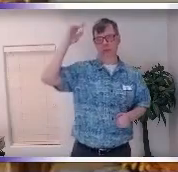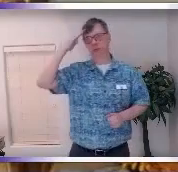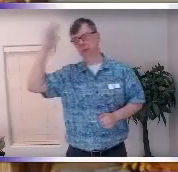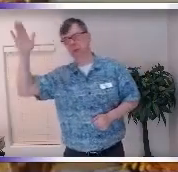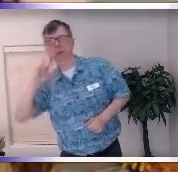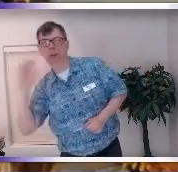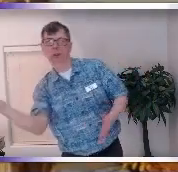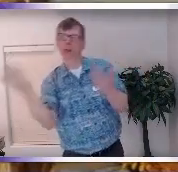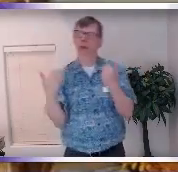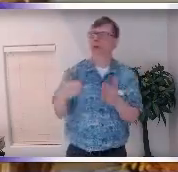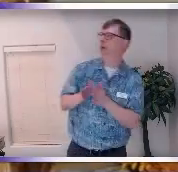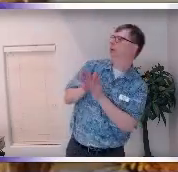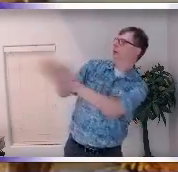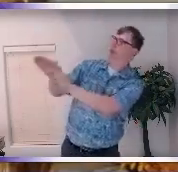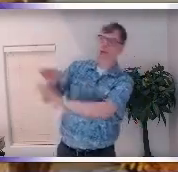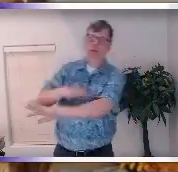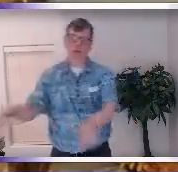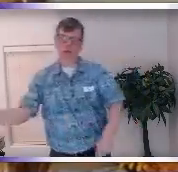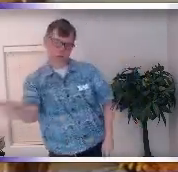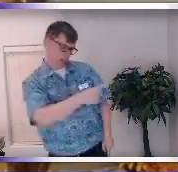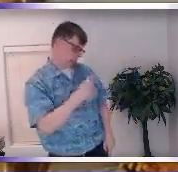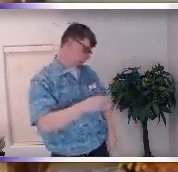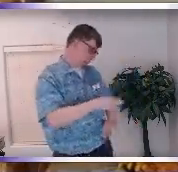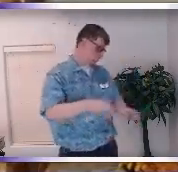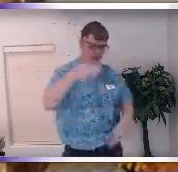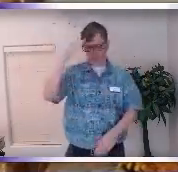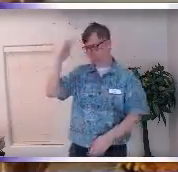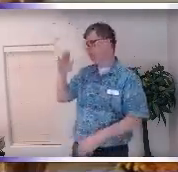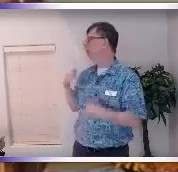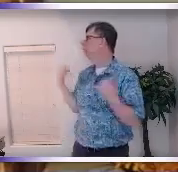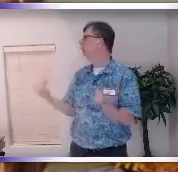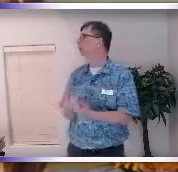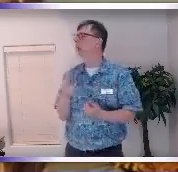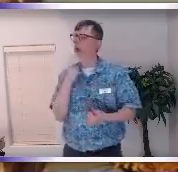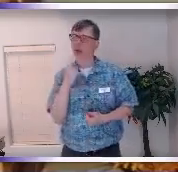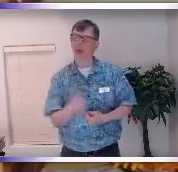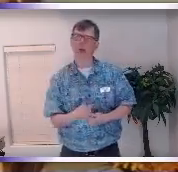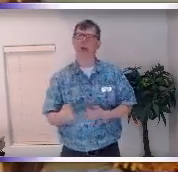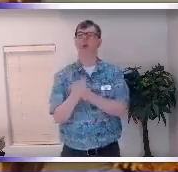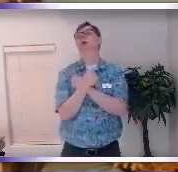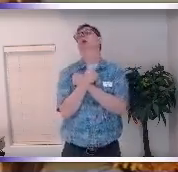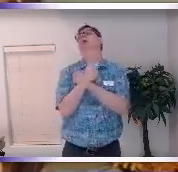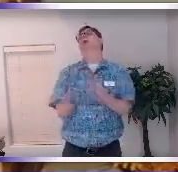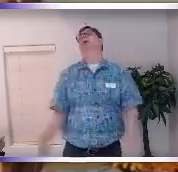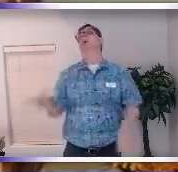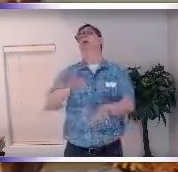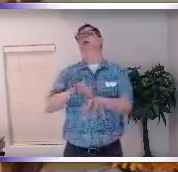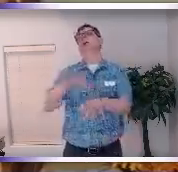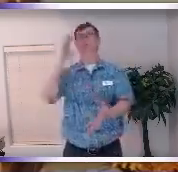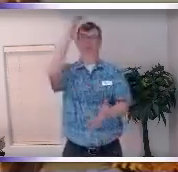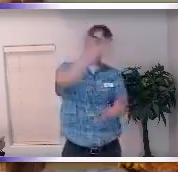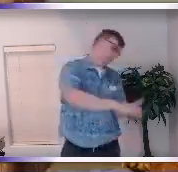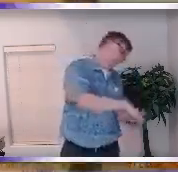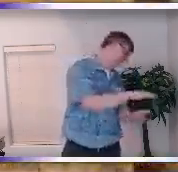and they're not really us so once we recognize that thoughts aren't really us it's such a relief it's hard to believe that thoughts